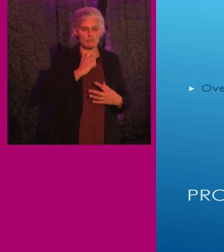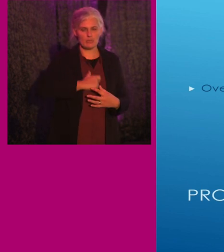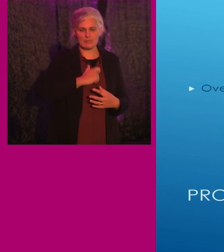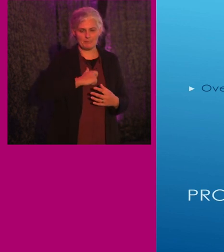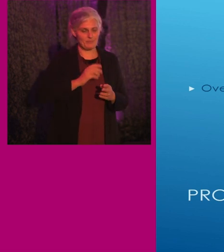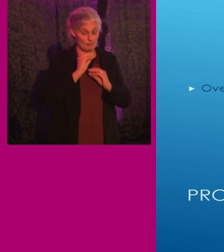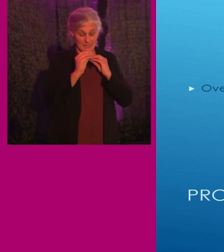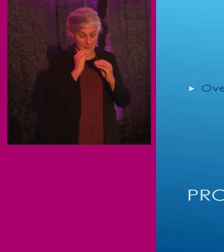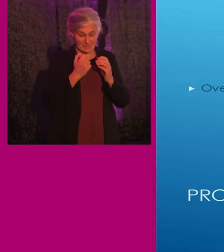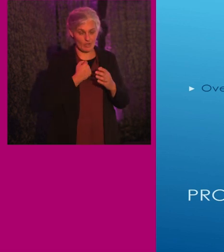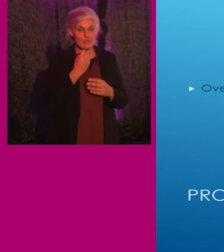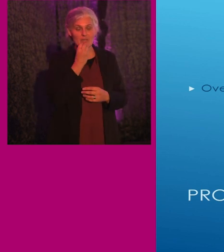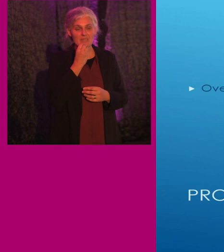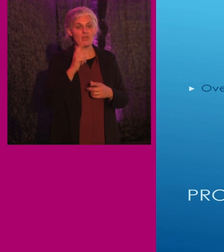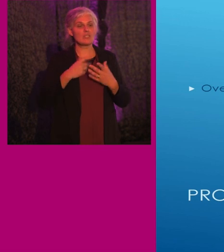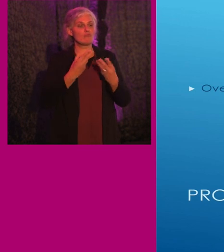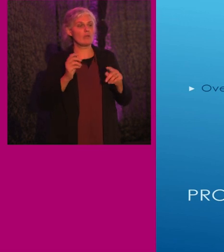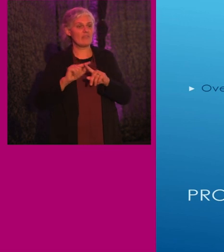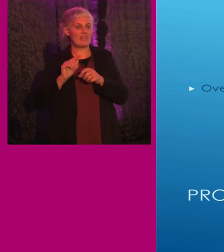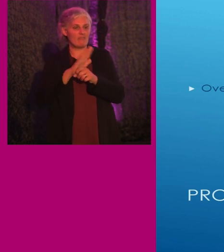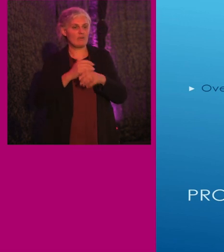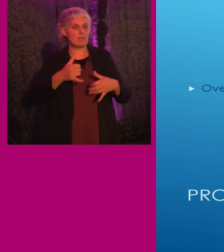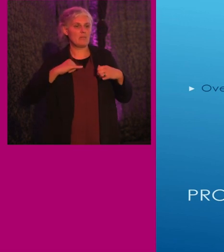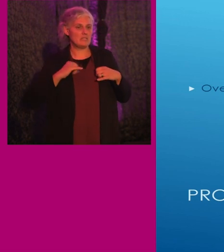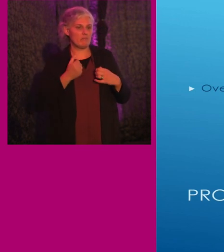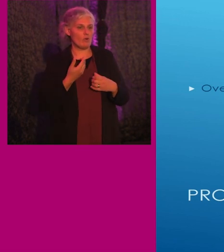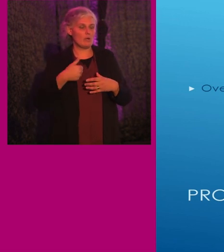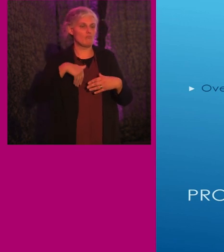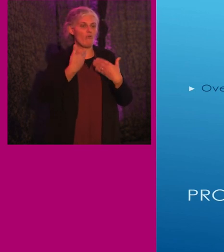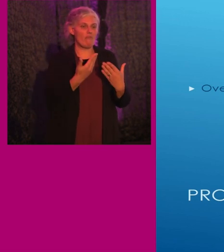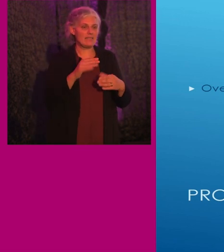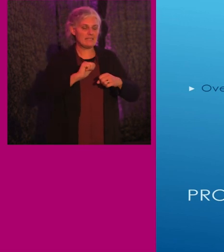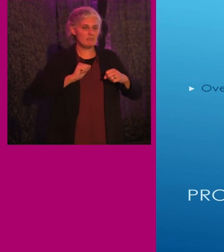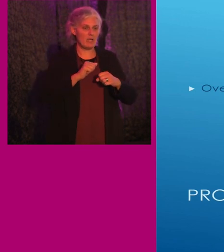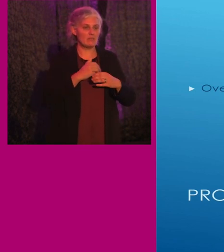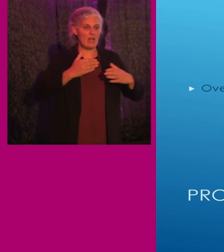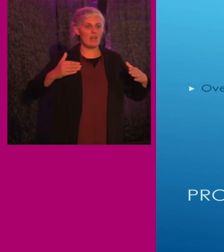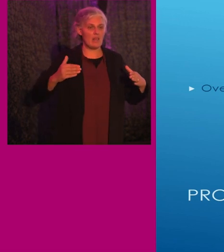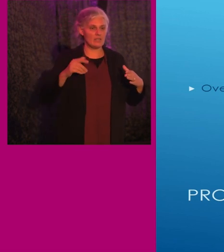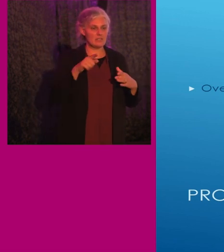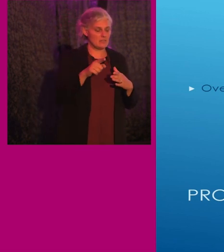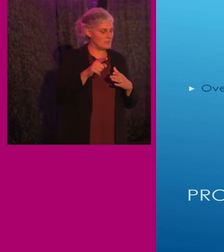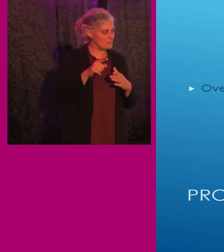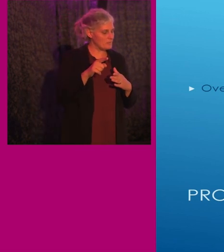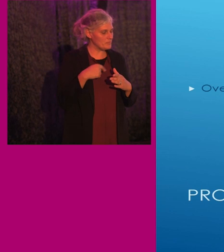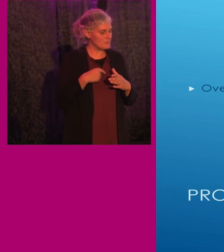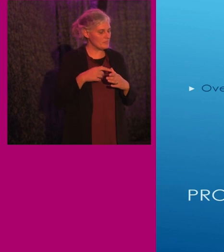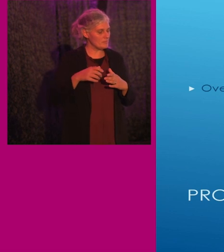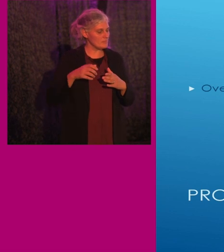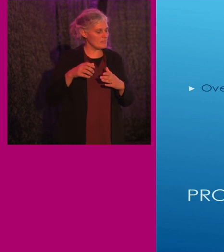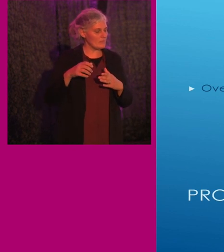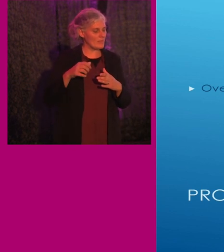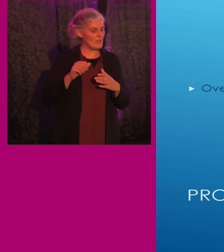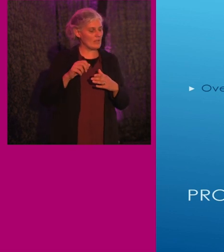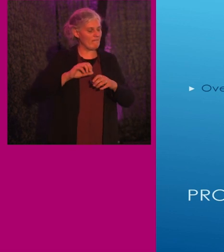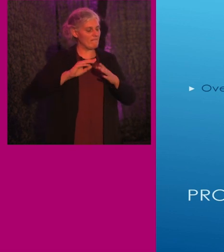if it would result in a loss of seating capacity. For large fixed route operators like Greyhound, when